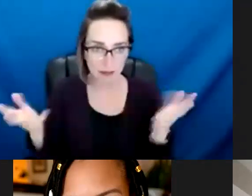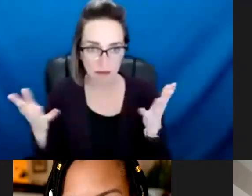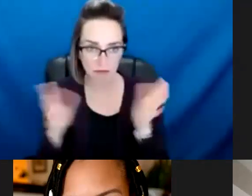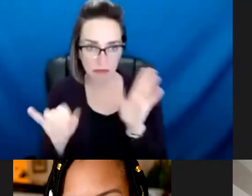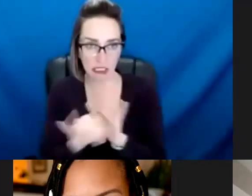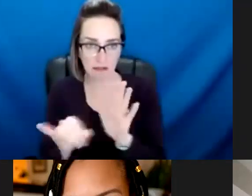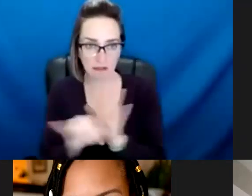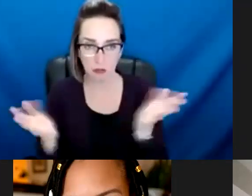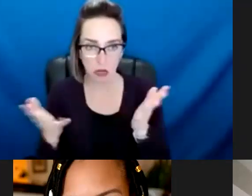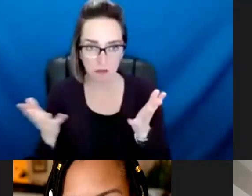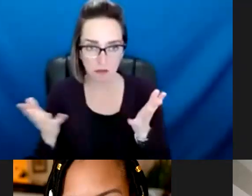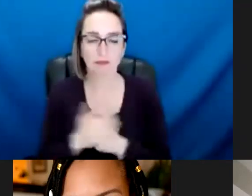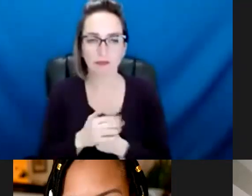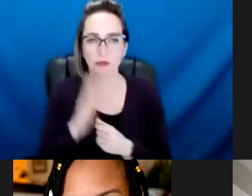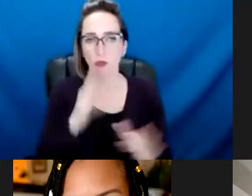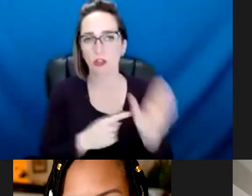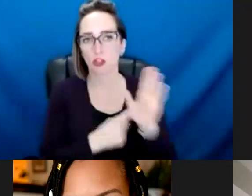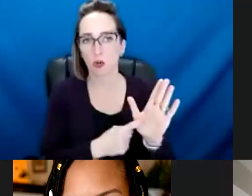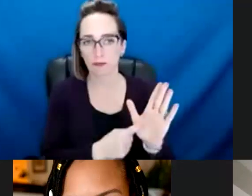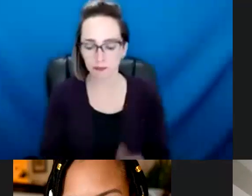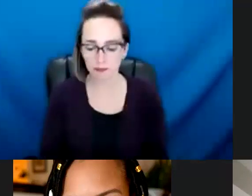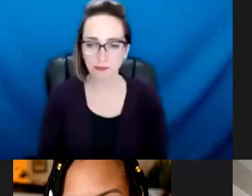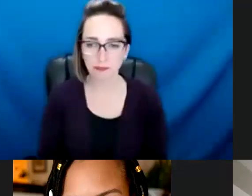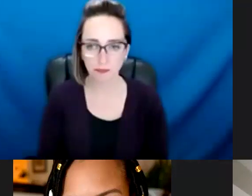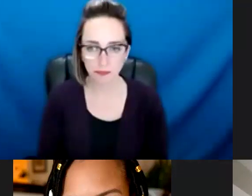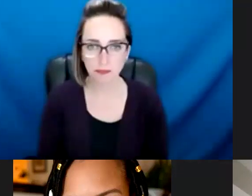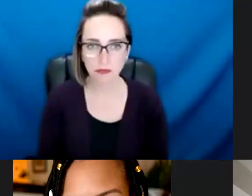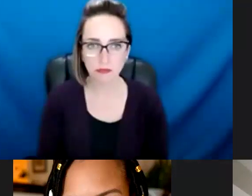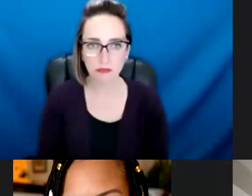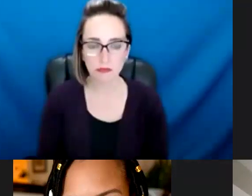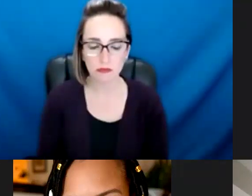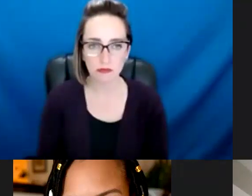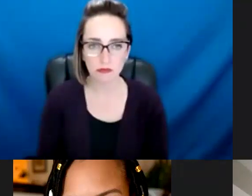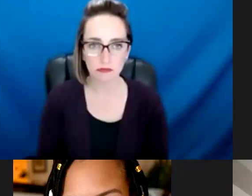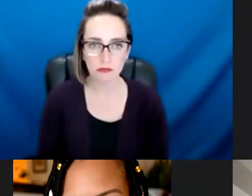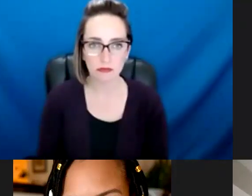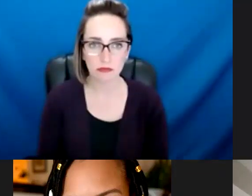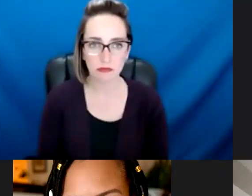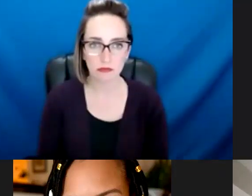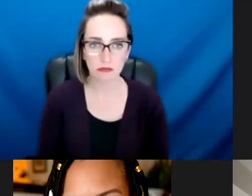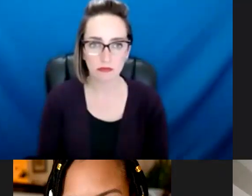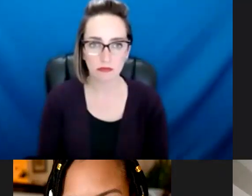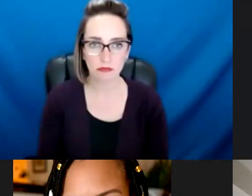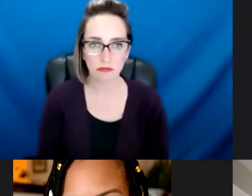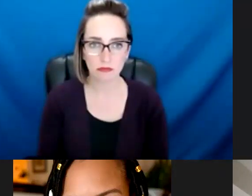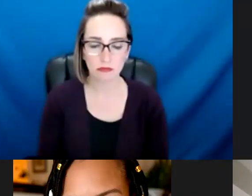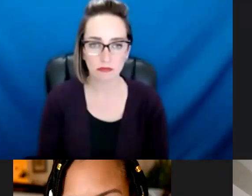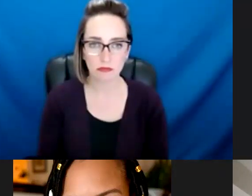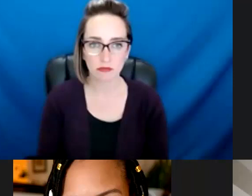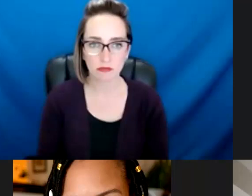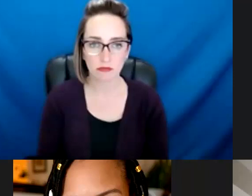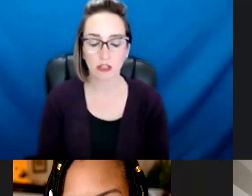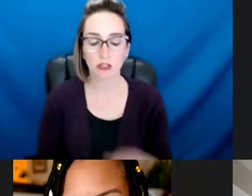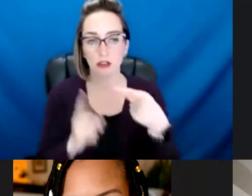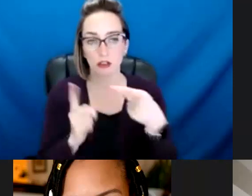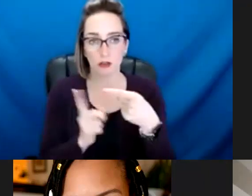what we, what we, uh, heard from these groups. Um, so the, one of the themes was effectiveness